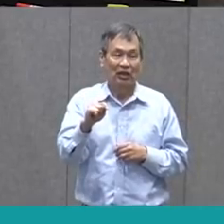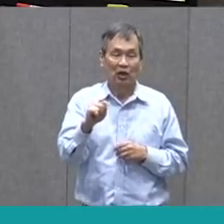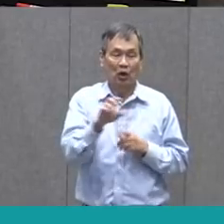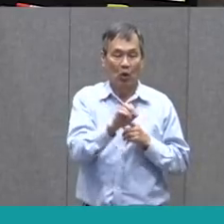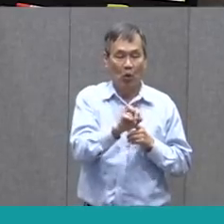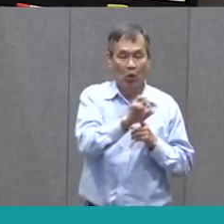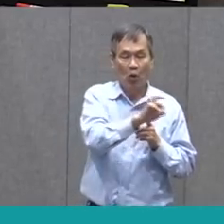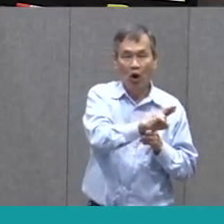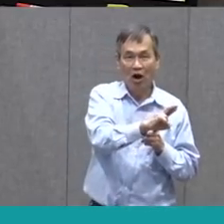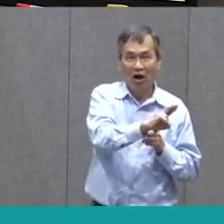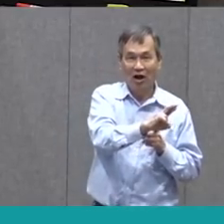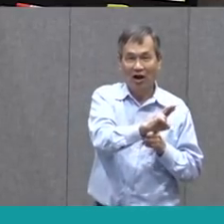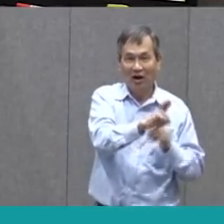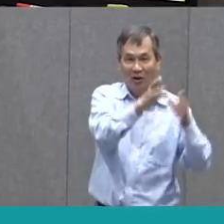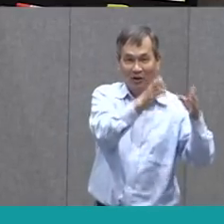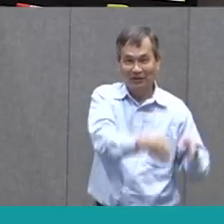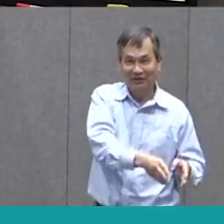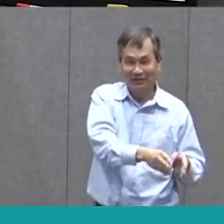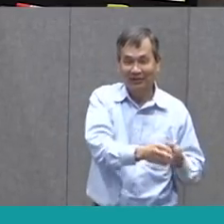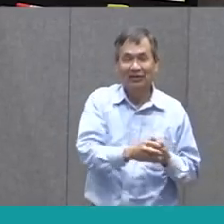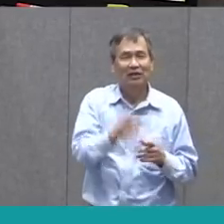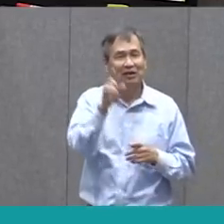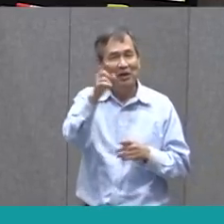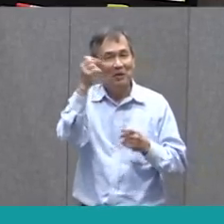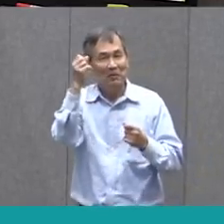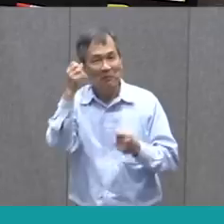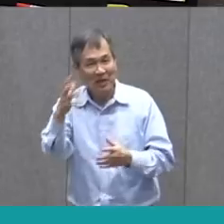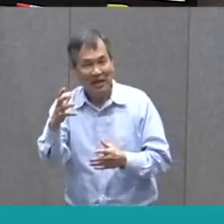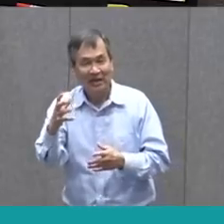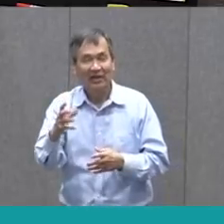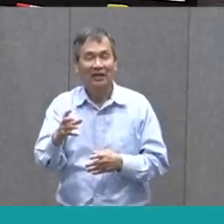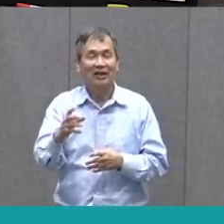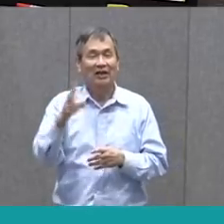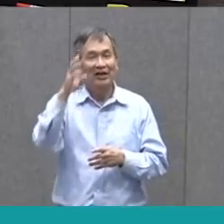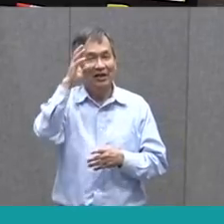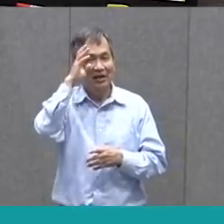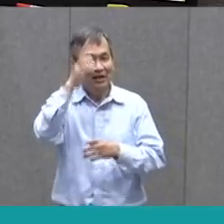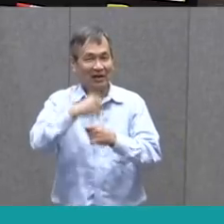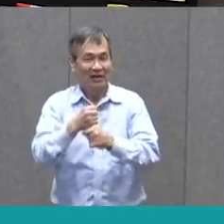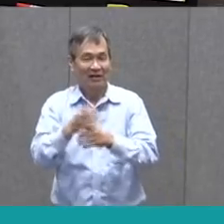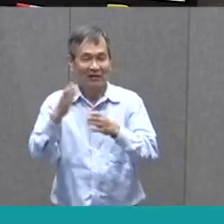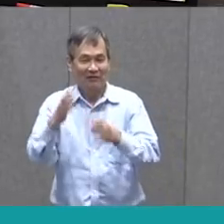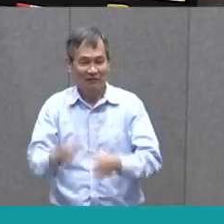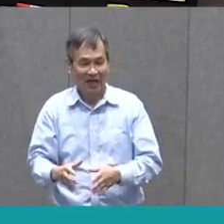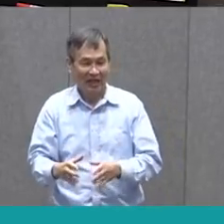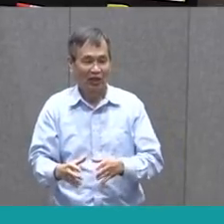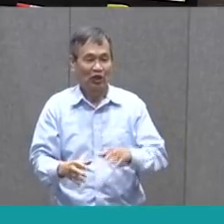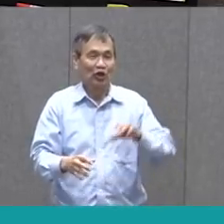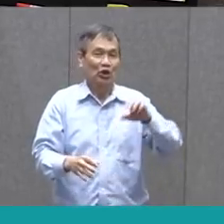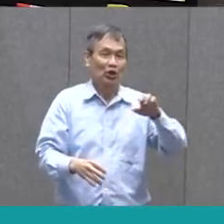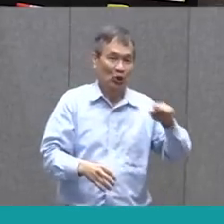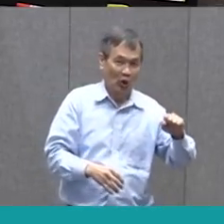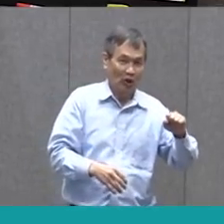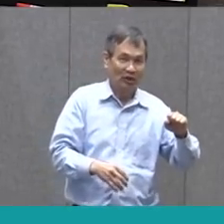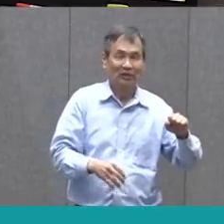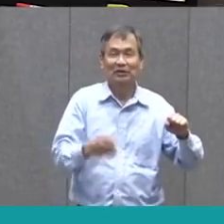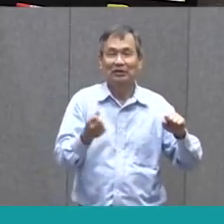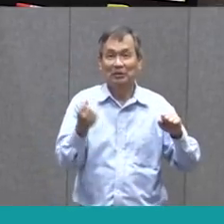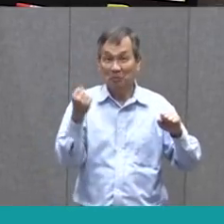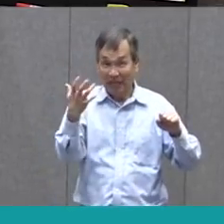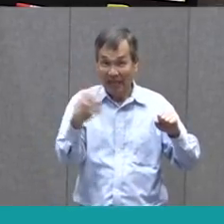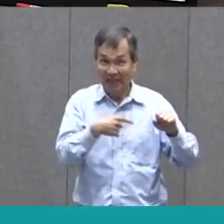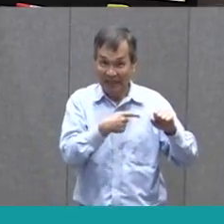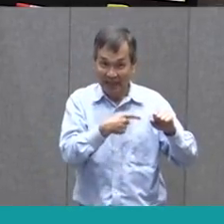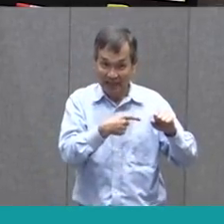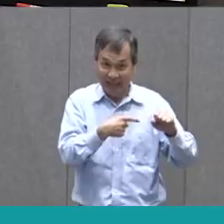inventor. And there are many inventors in history. So I'm going to add my S. That's going to make it plural and